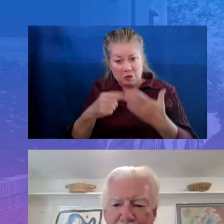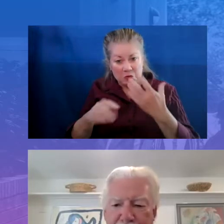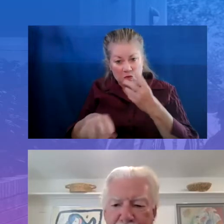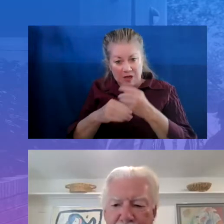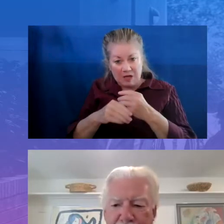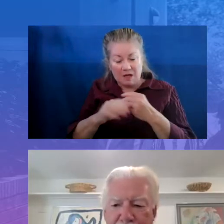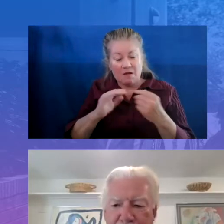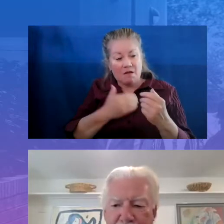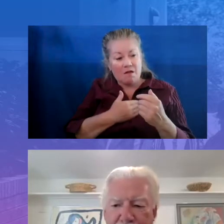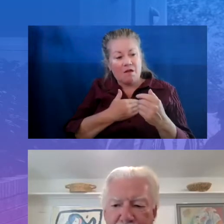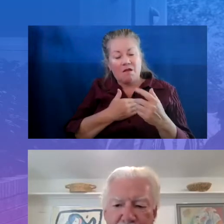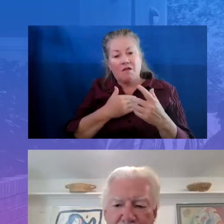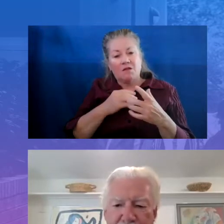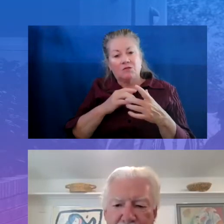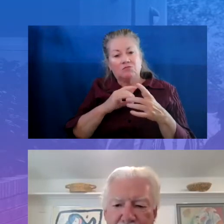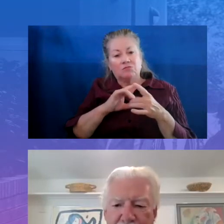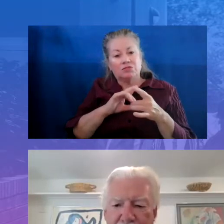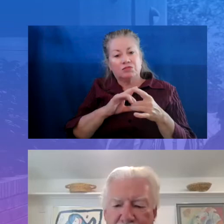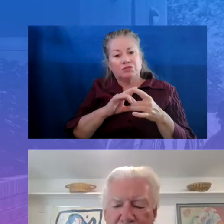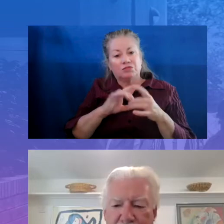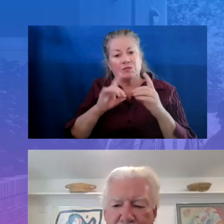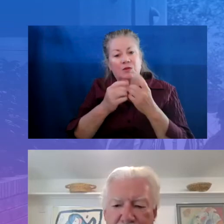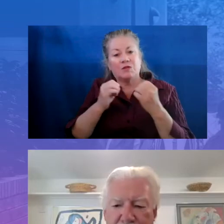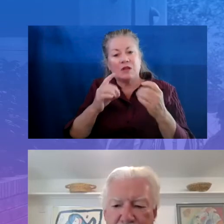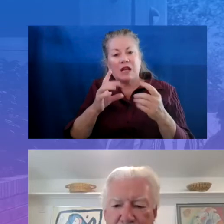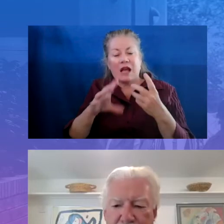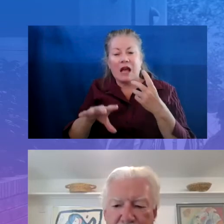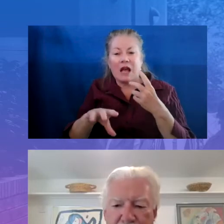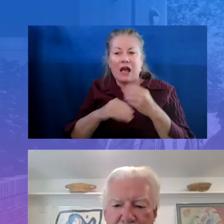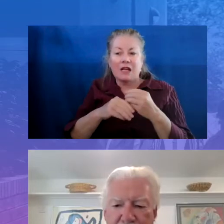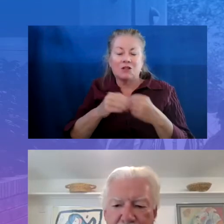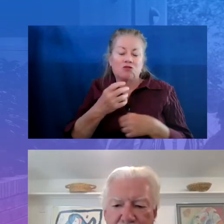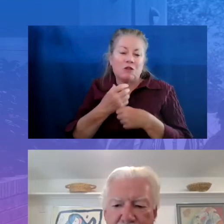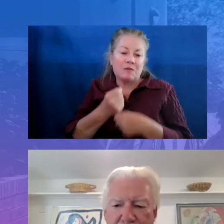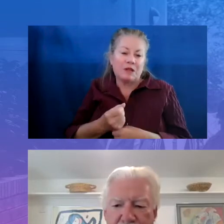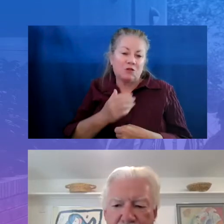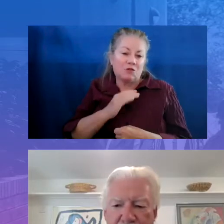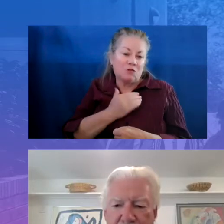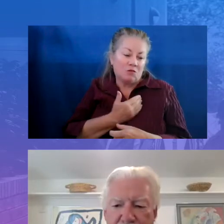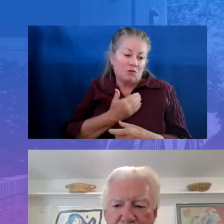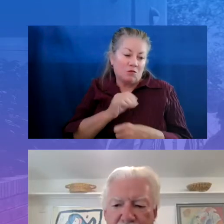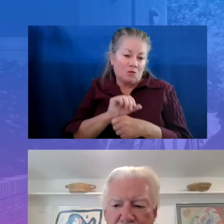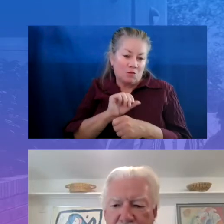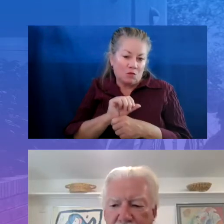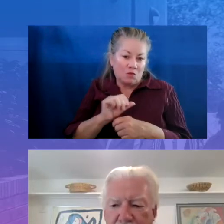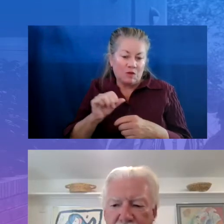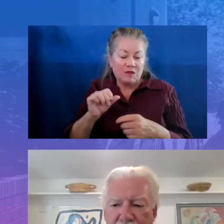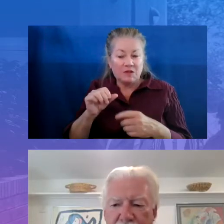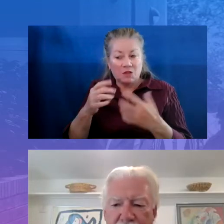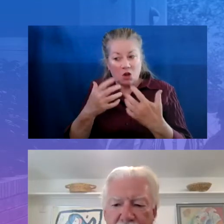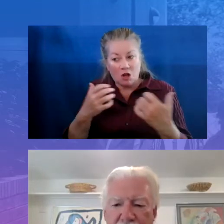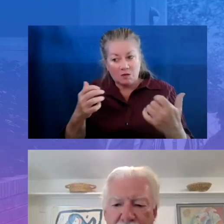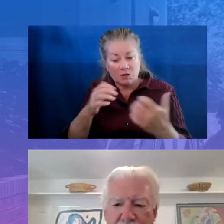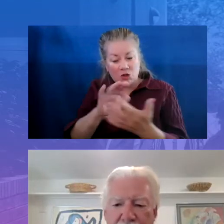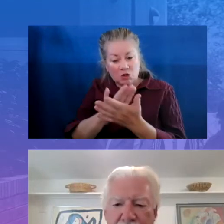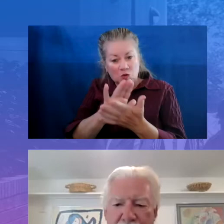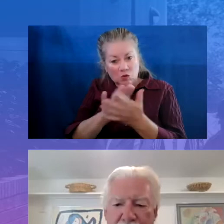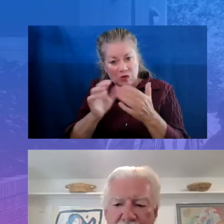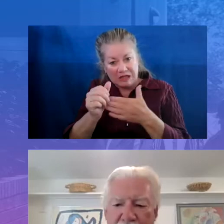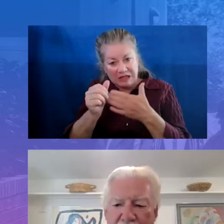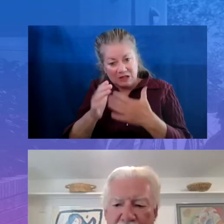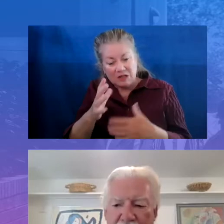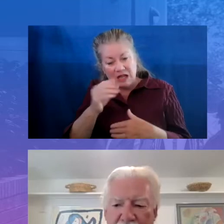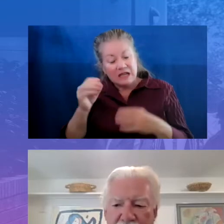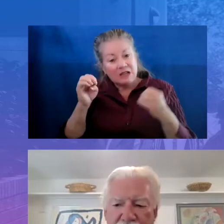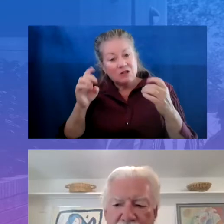credibility to our work. It gets us an audience with school leaders and educators who might not otherwise know